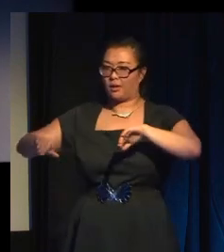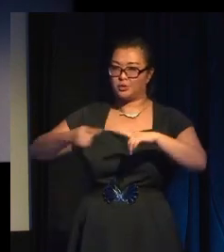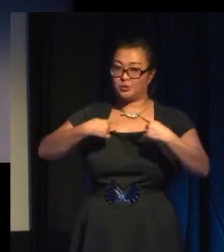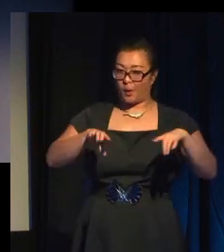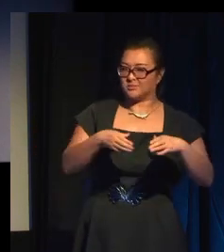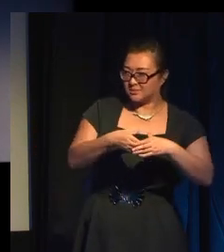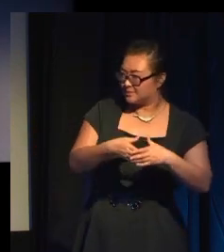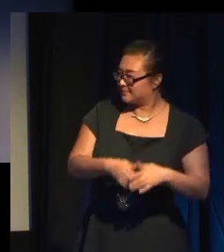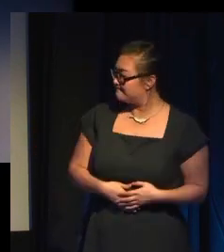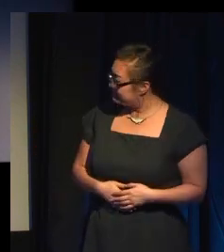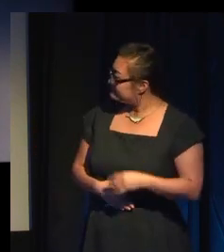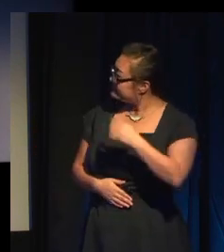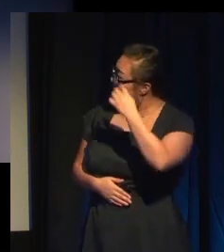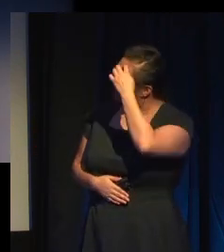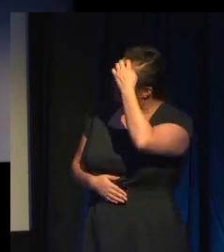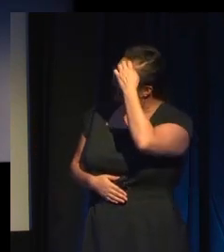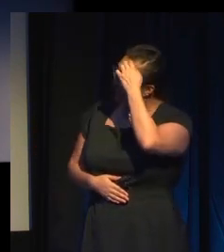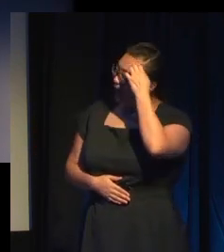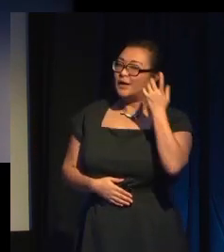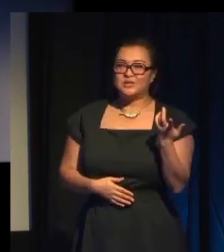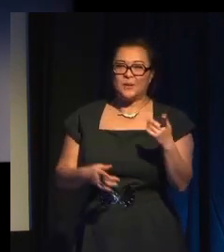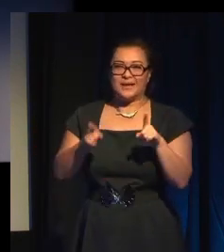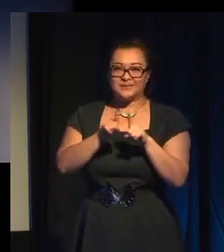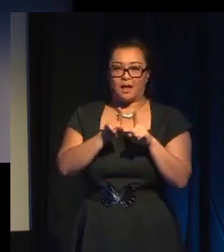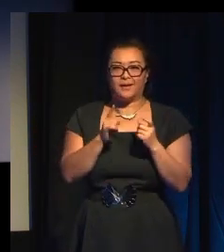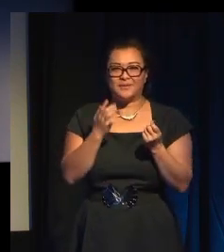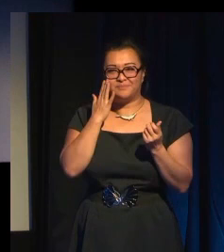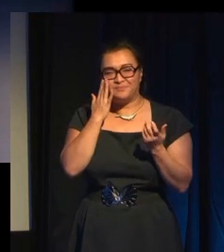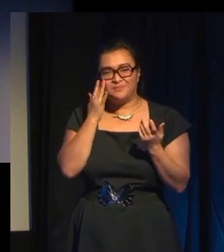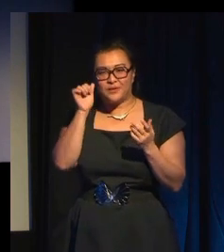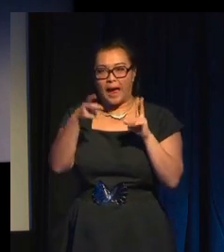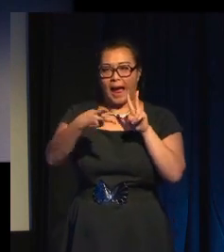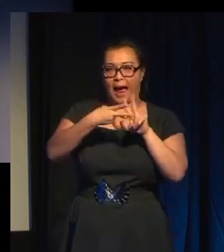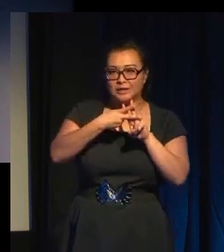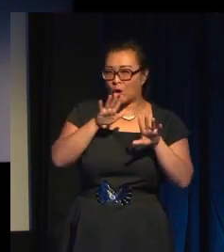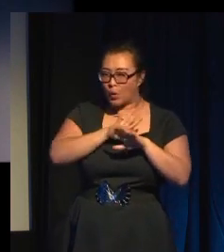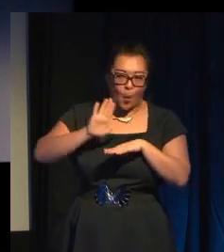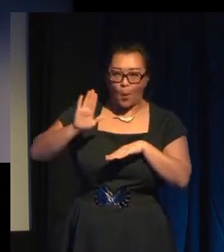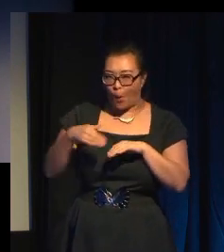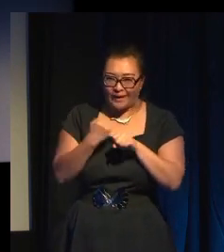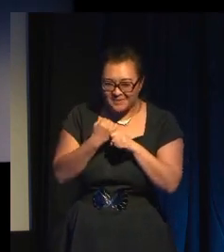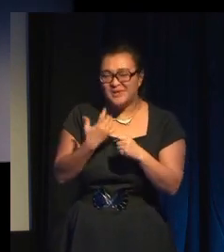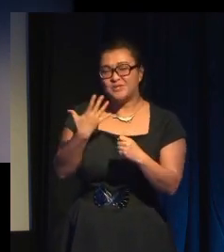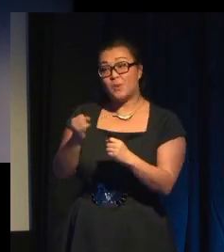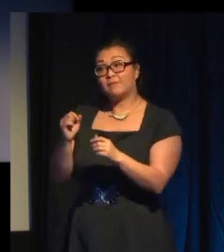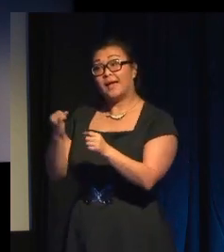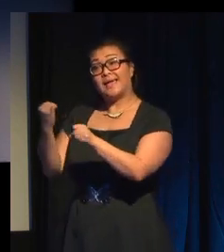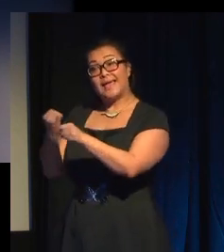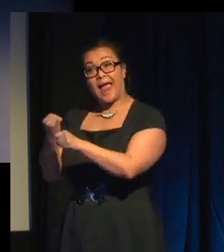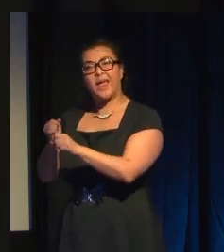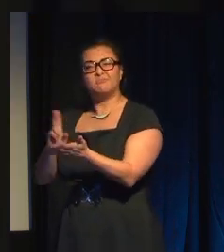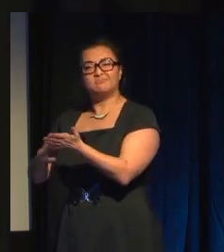So I actually think of this as like a hashtag not all games. There are games and there are art games, for example.